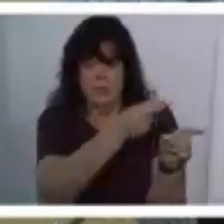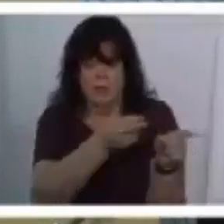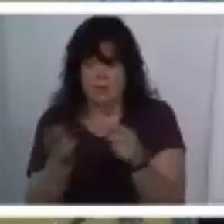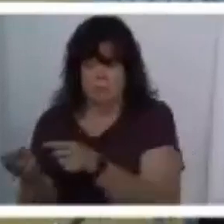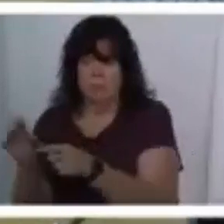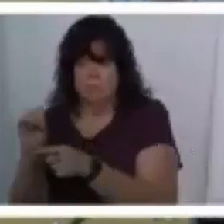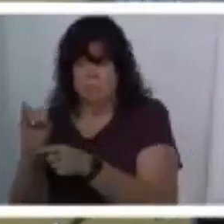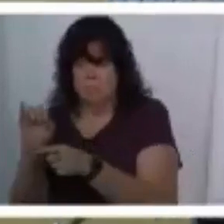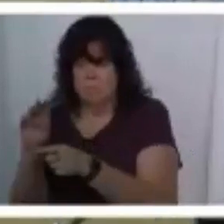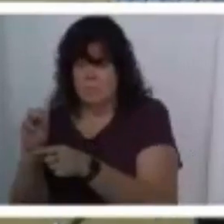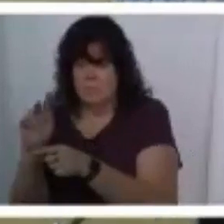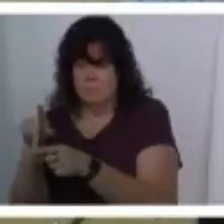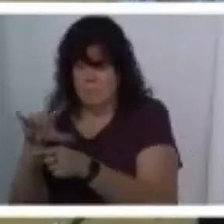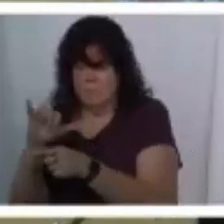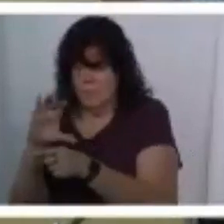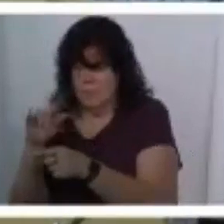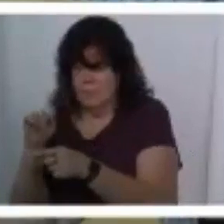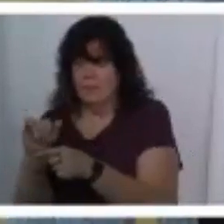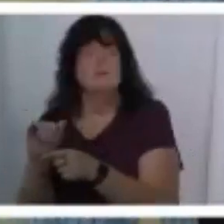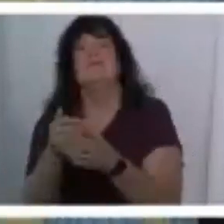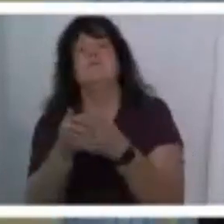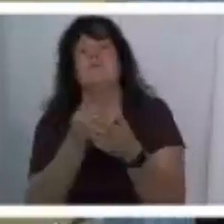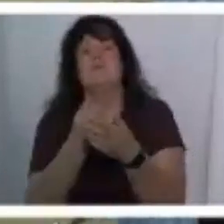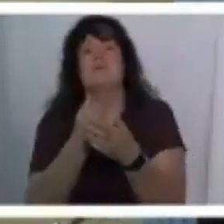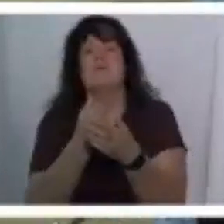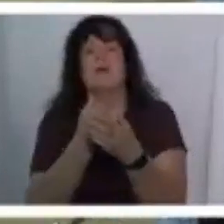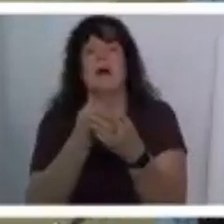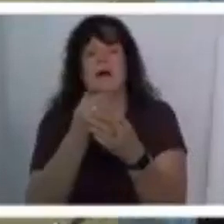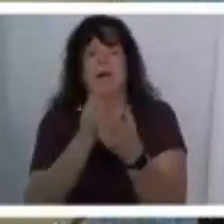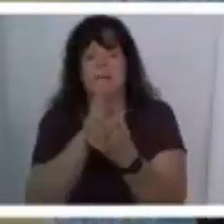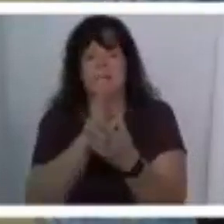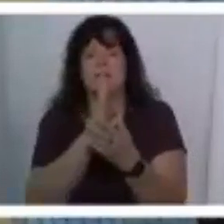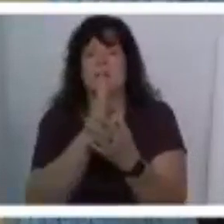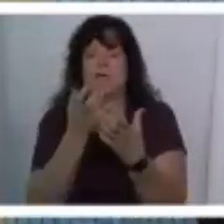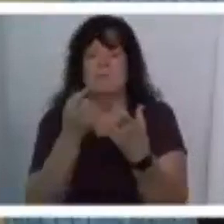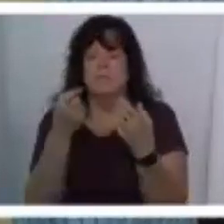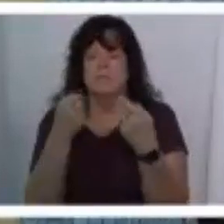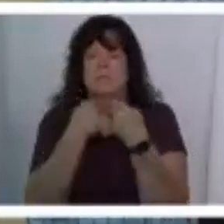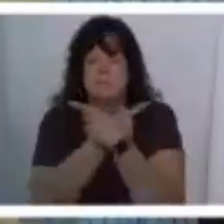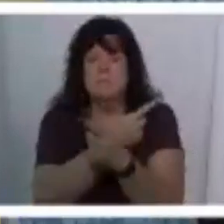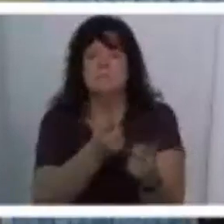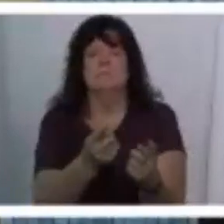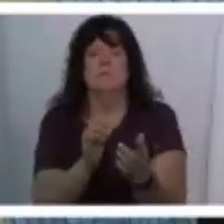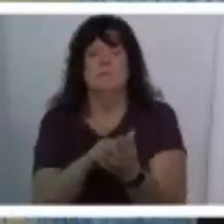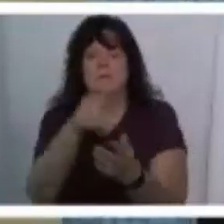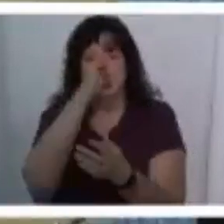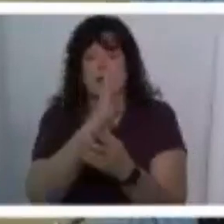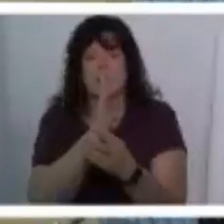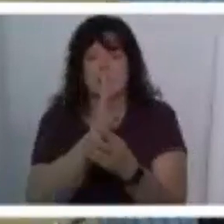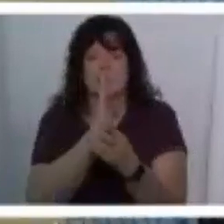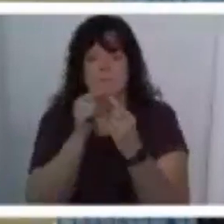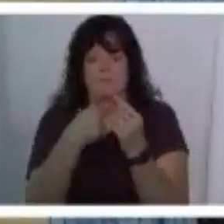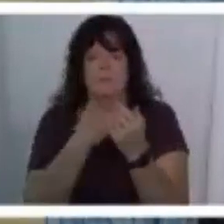before i get into it in the interest of full disclosure i should tell you um that god spoke to me this morning